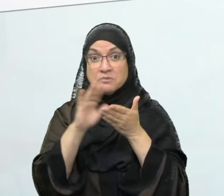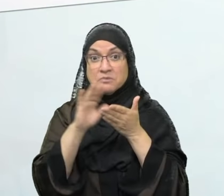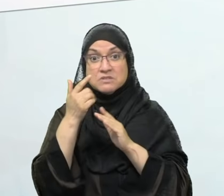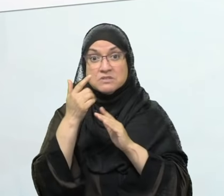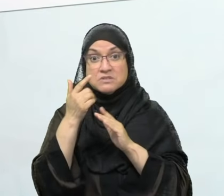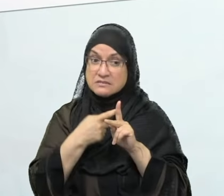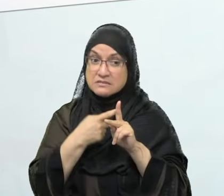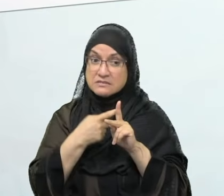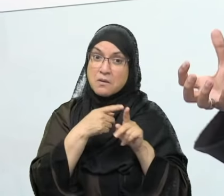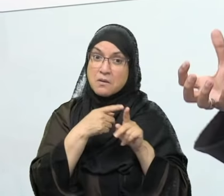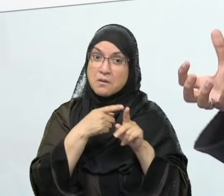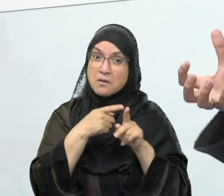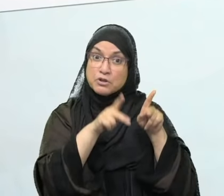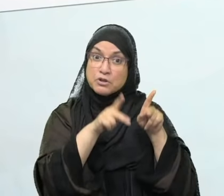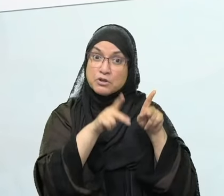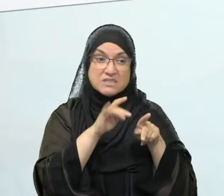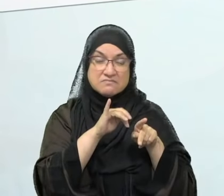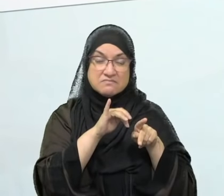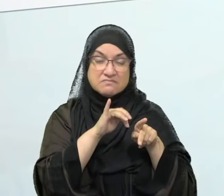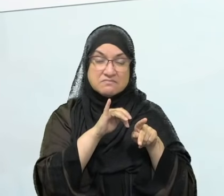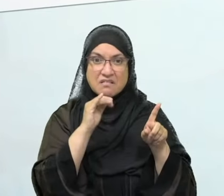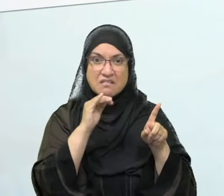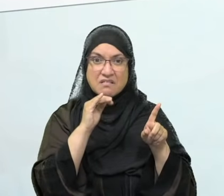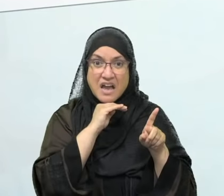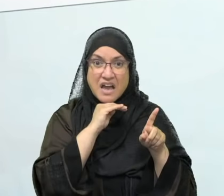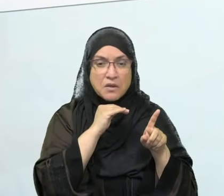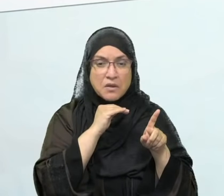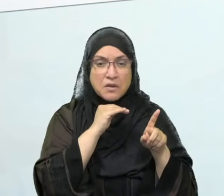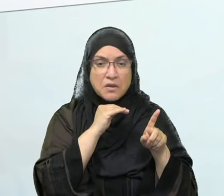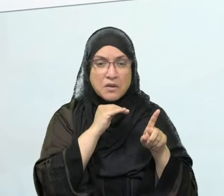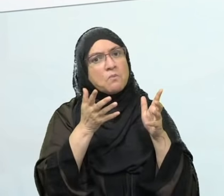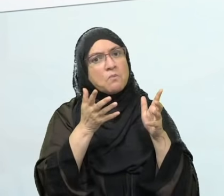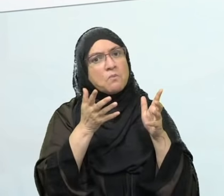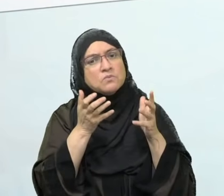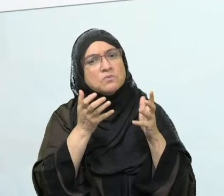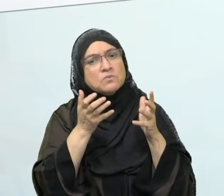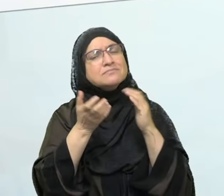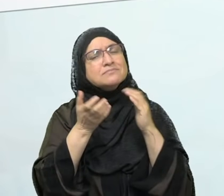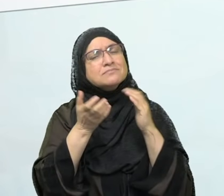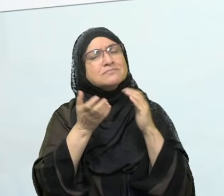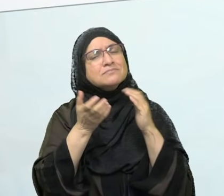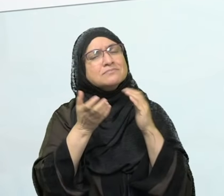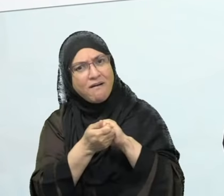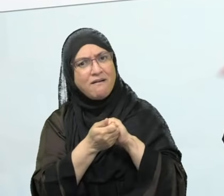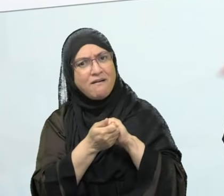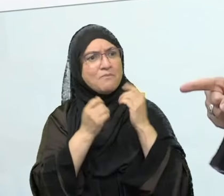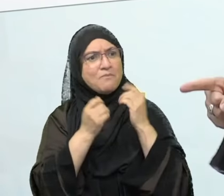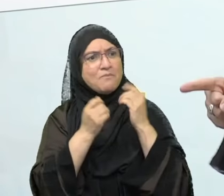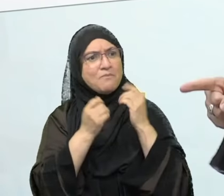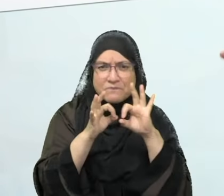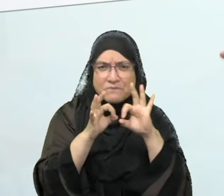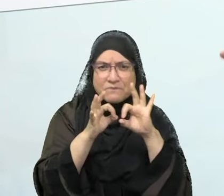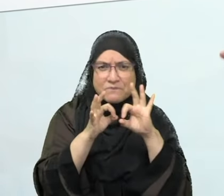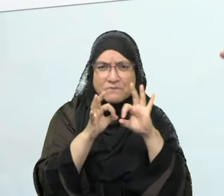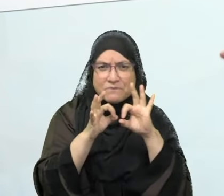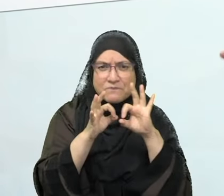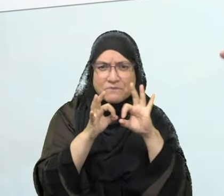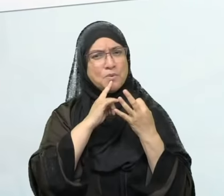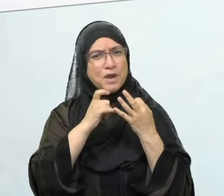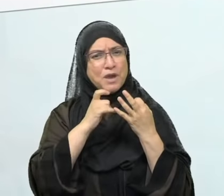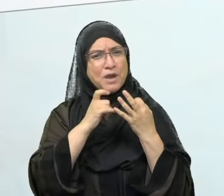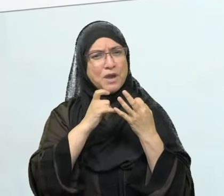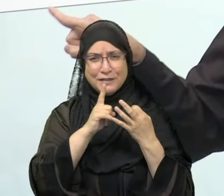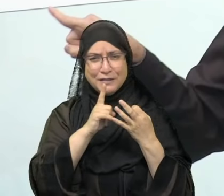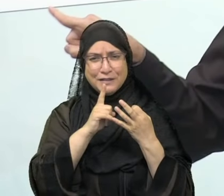people together and they want good for the community. Subhanallah. In our deen, you're forbidden from quoting someone's words to